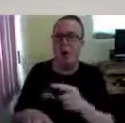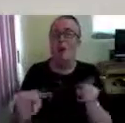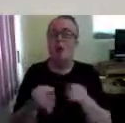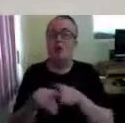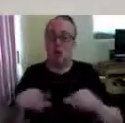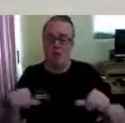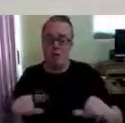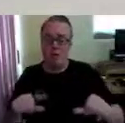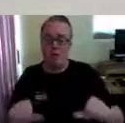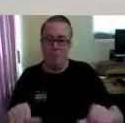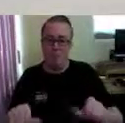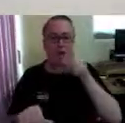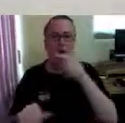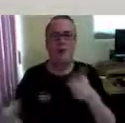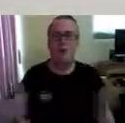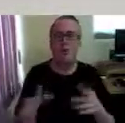panel thumb keys.